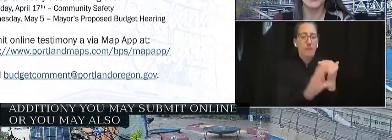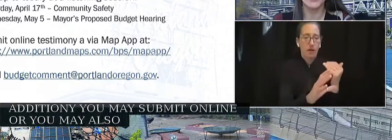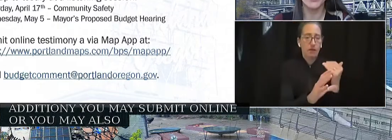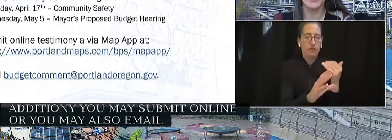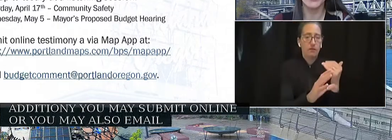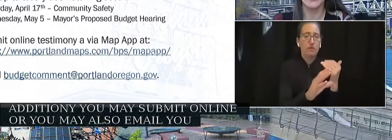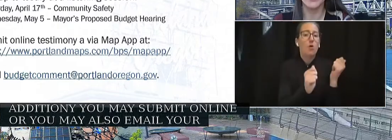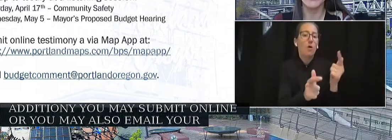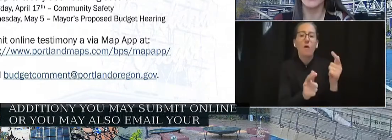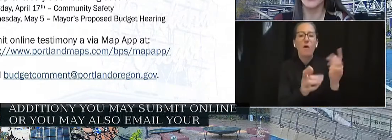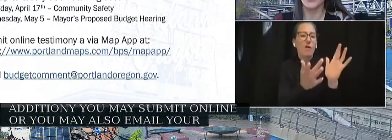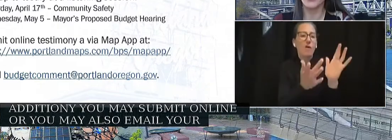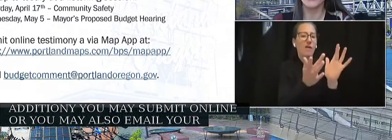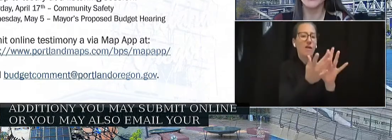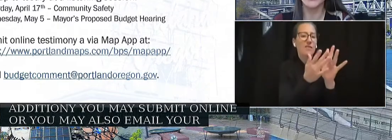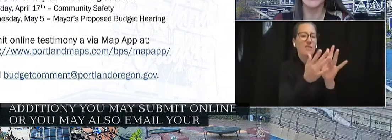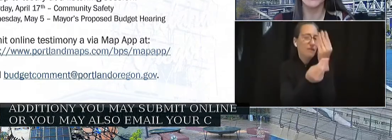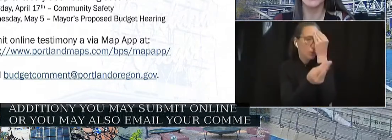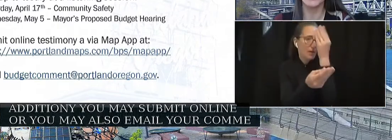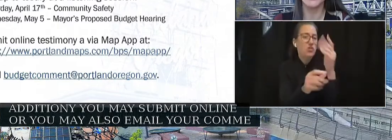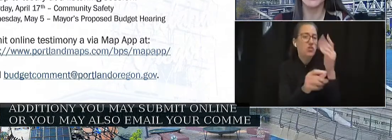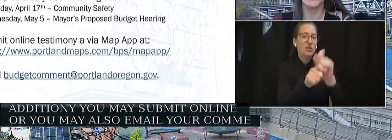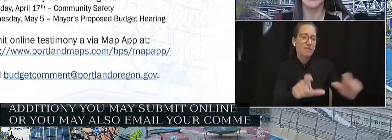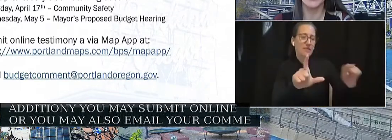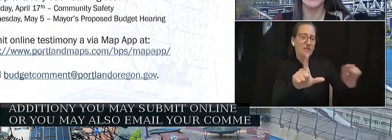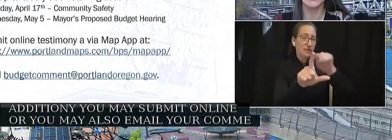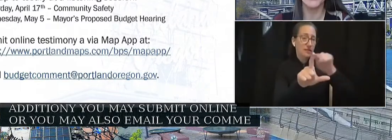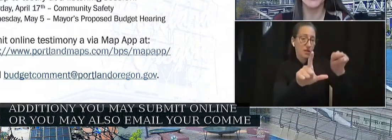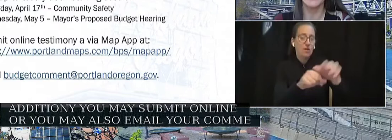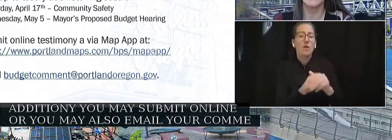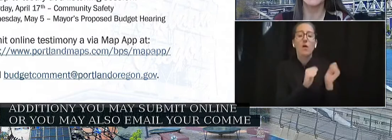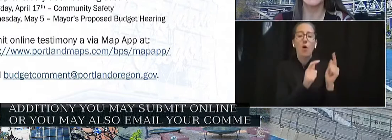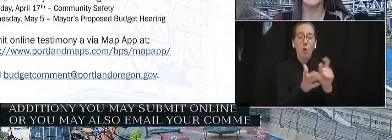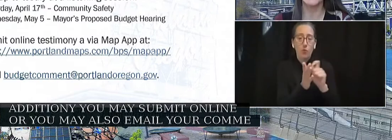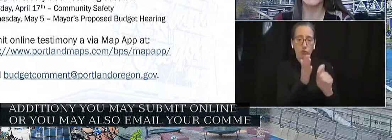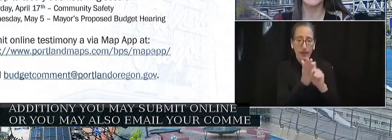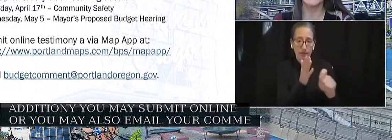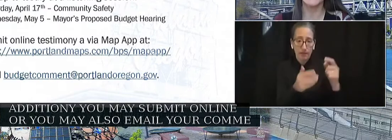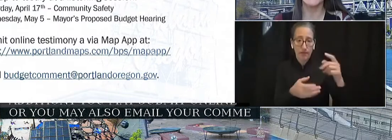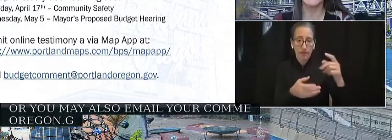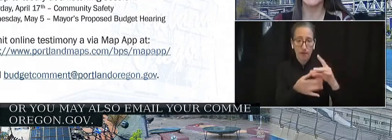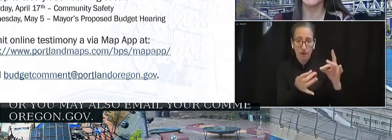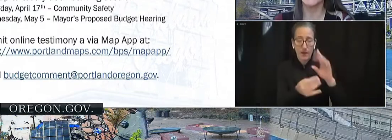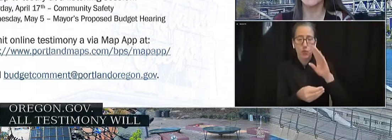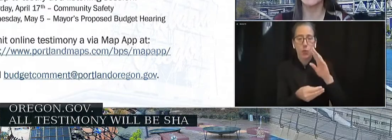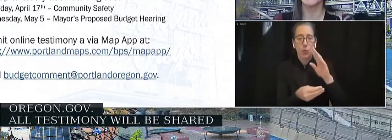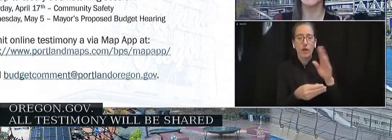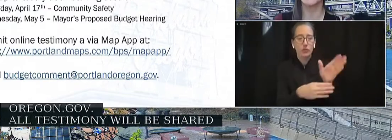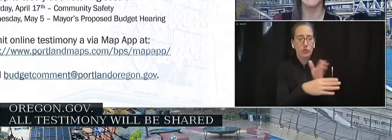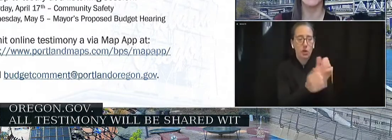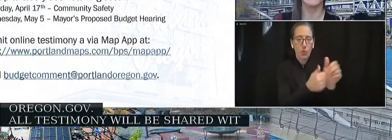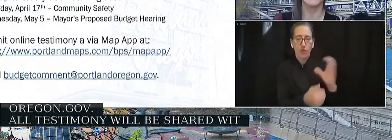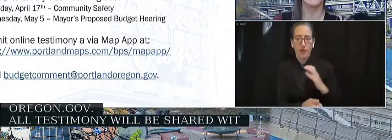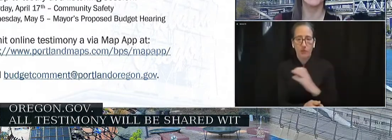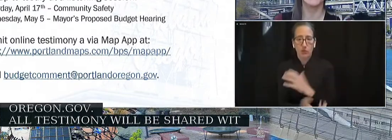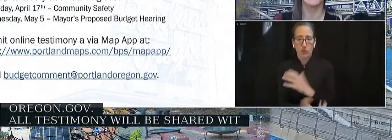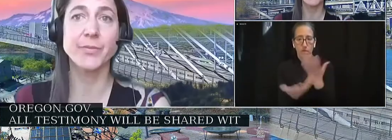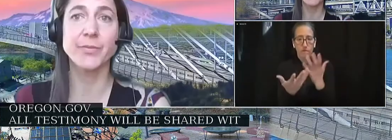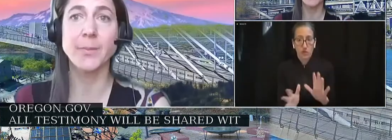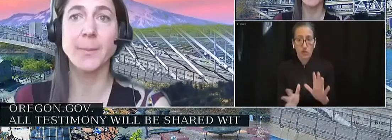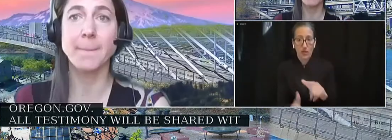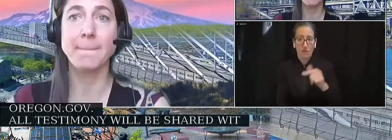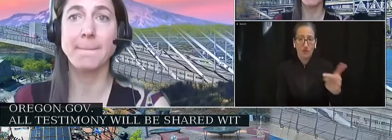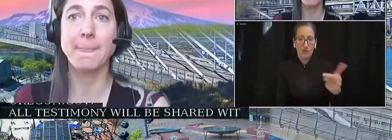budgetcomment at portlandoregon.gov, and all written testimony will be shared with the council. This concludes my presentation. I'll turn it back over to Jen. Thank you.